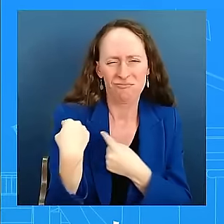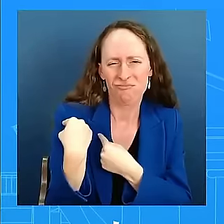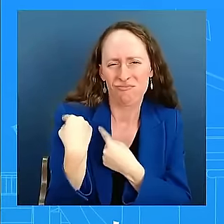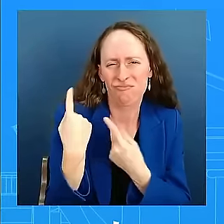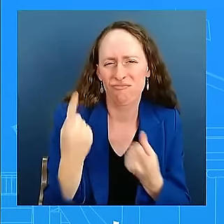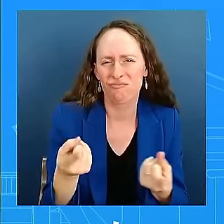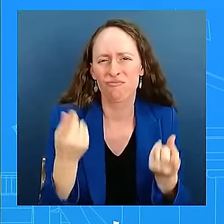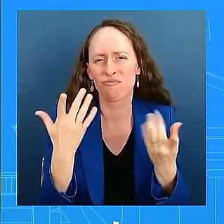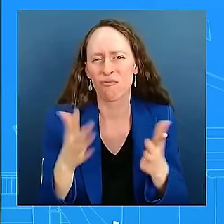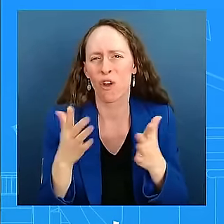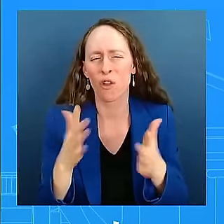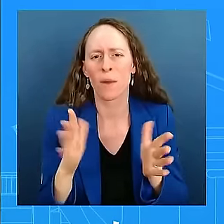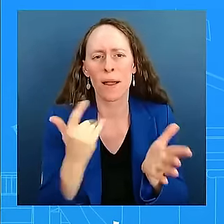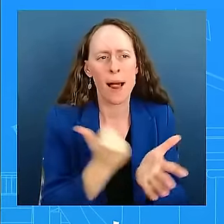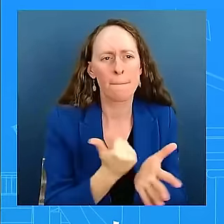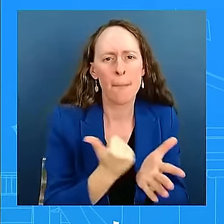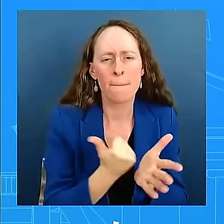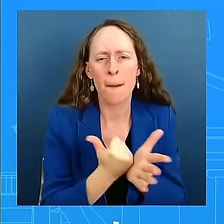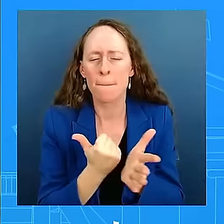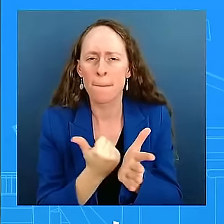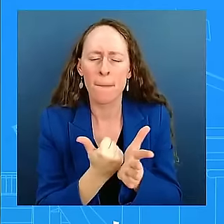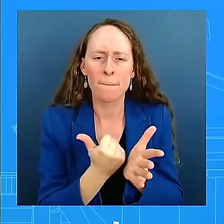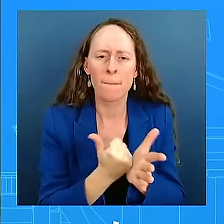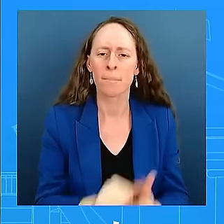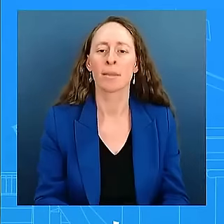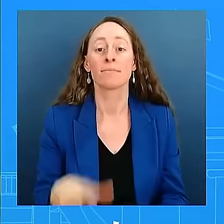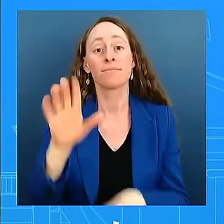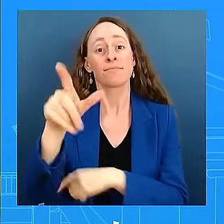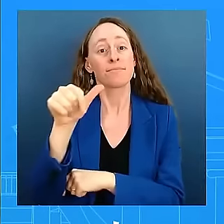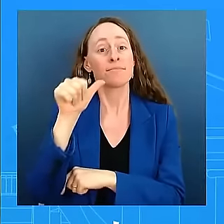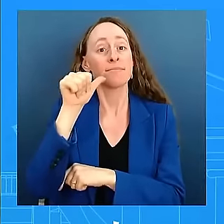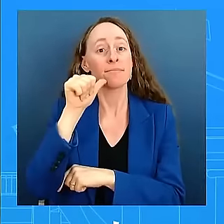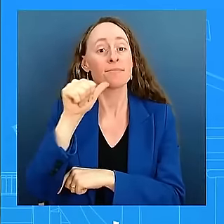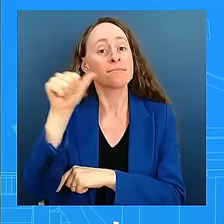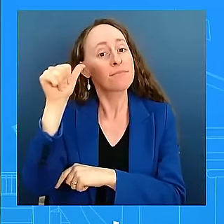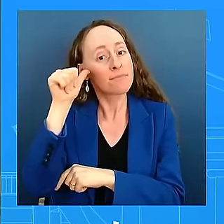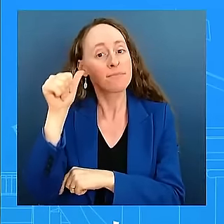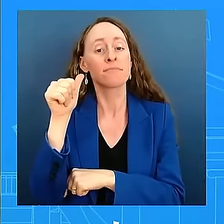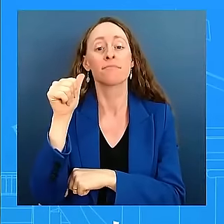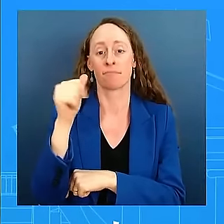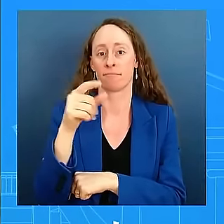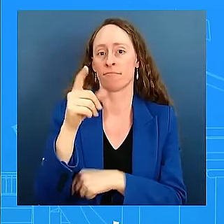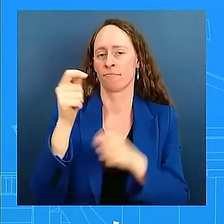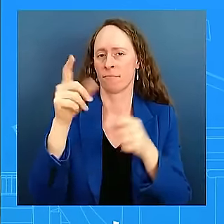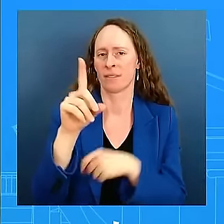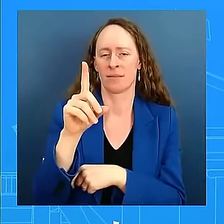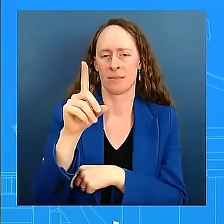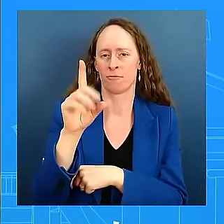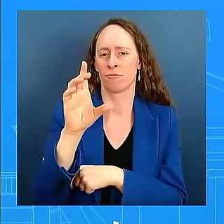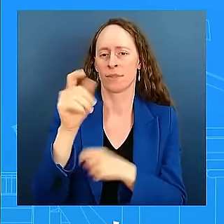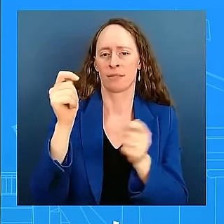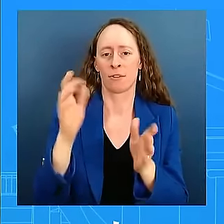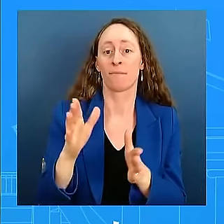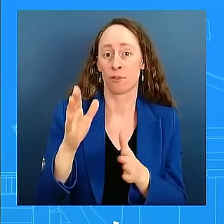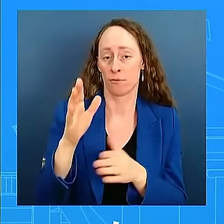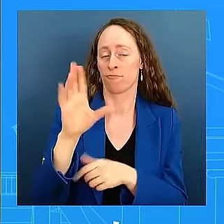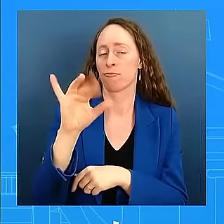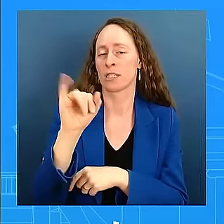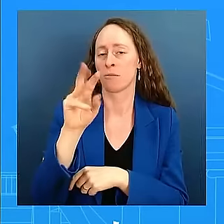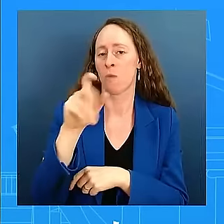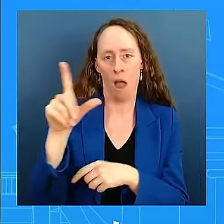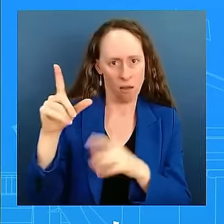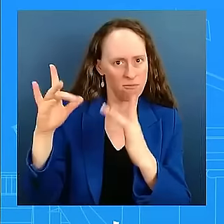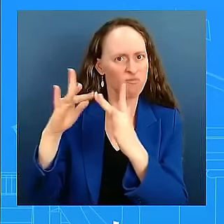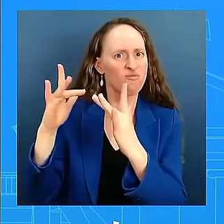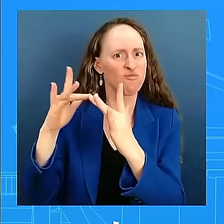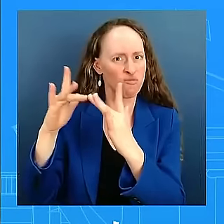spoken. She spoke to the Governor yesterday. And so, look, we're going to do our job. We're going to do what we need to do to make